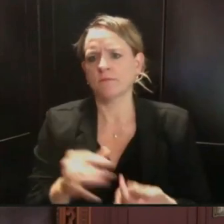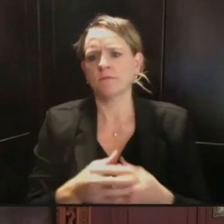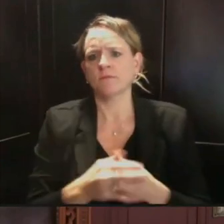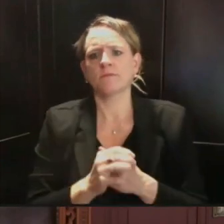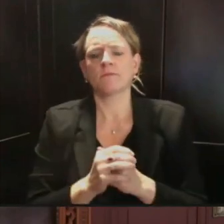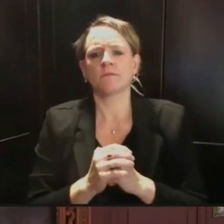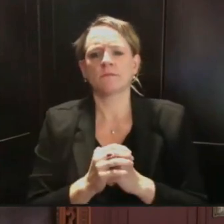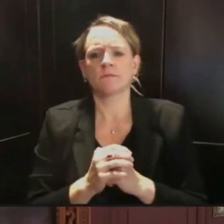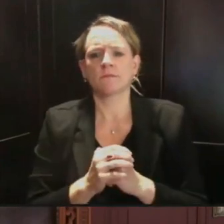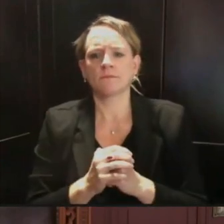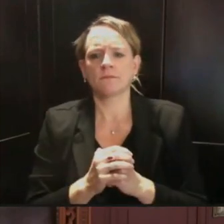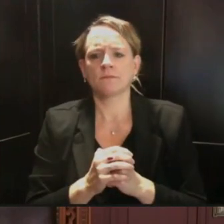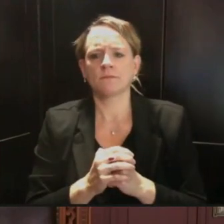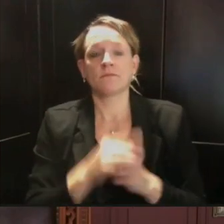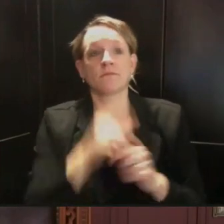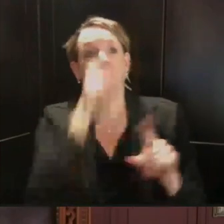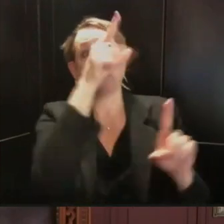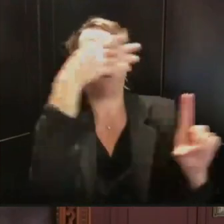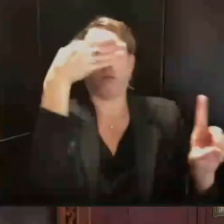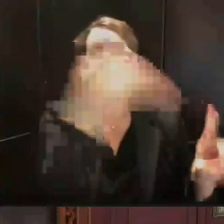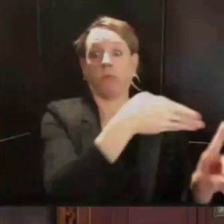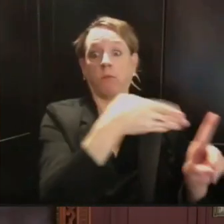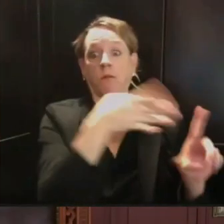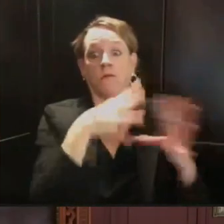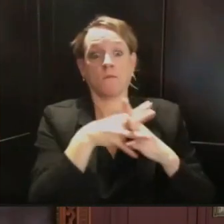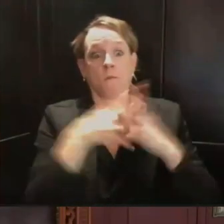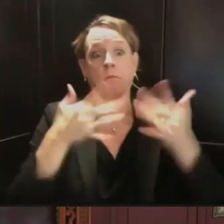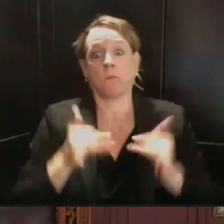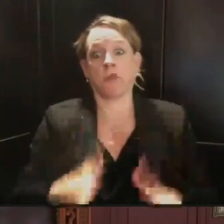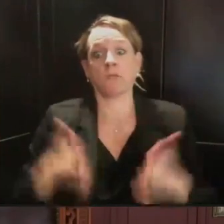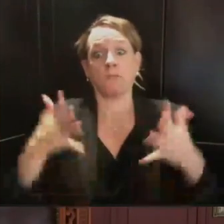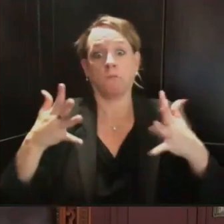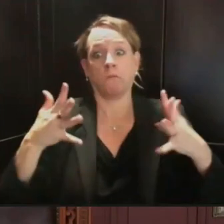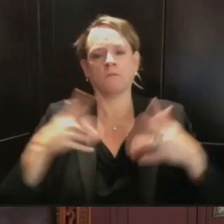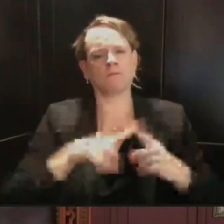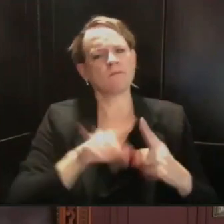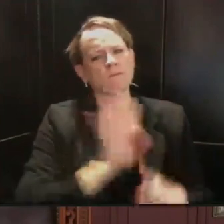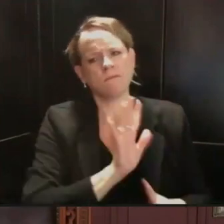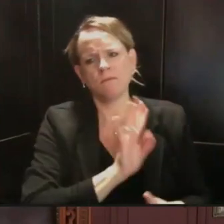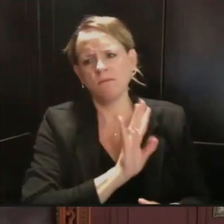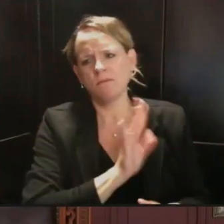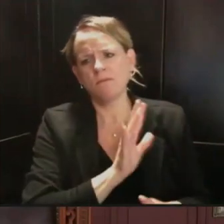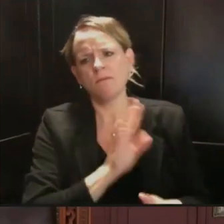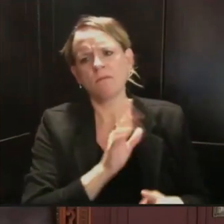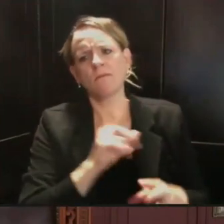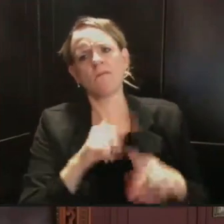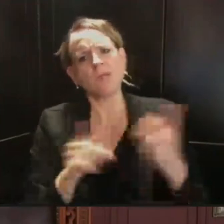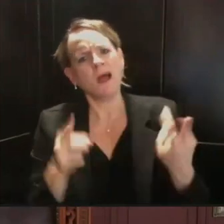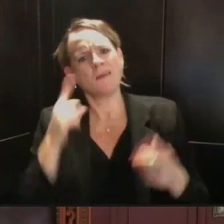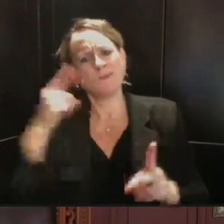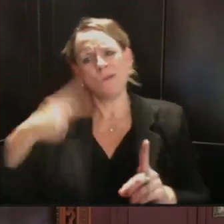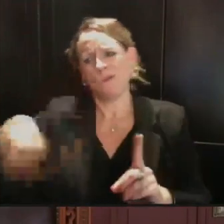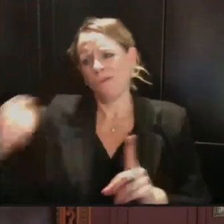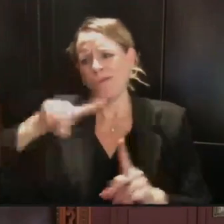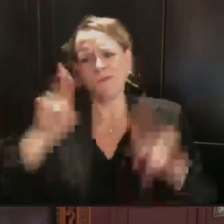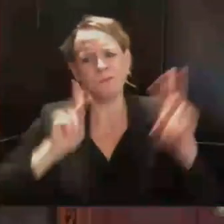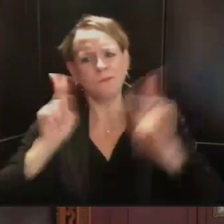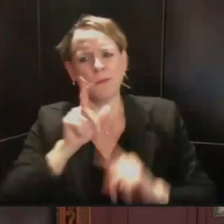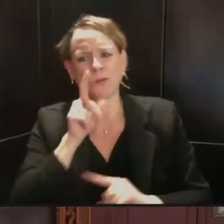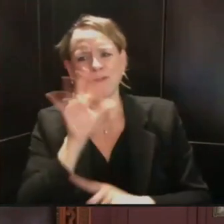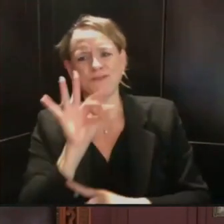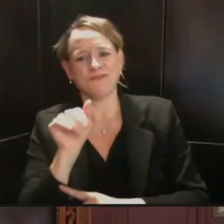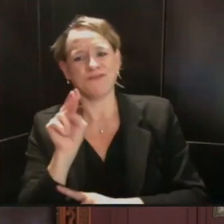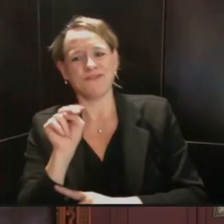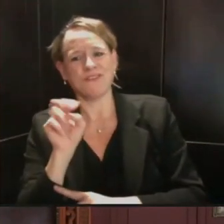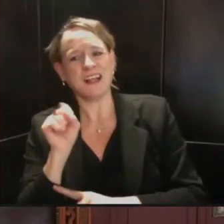football players and football fans. And I expect that the Big Ten should be doing a PR campaign around